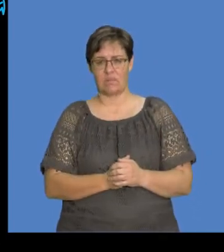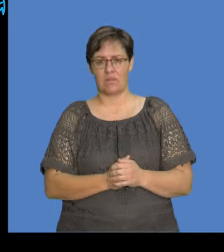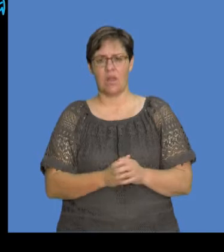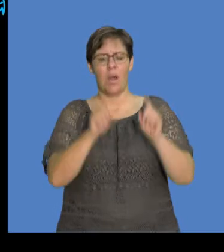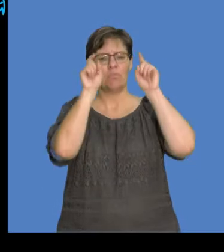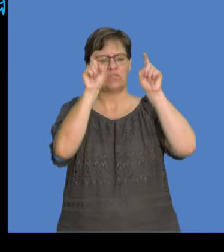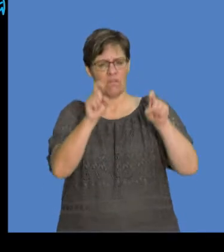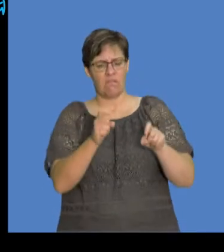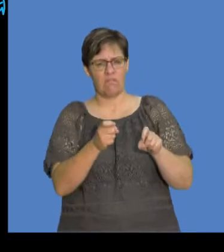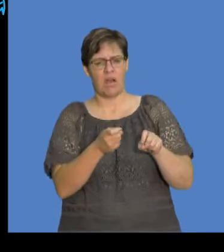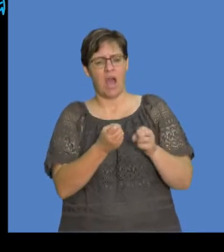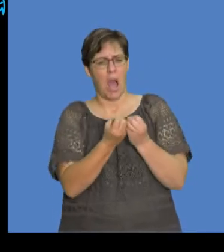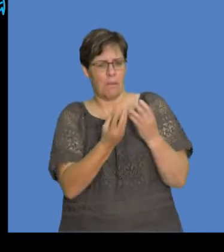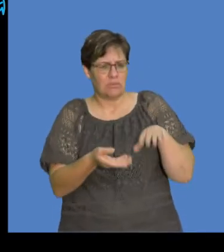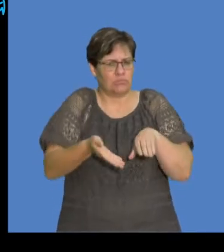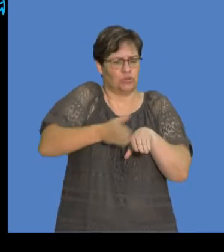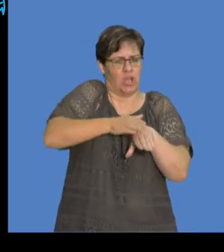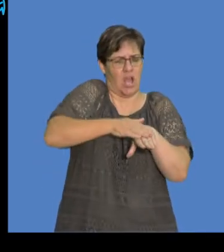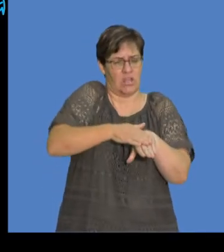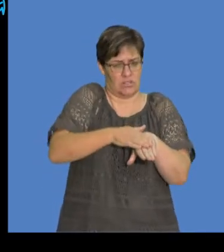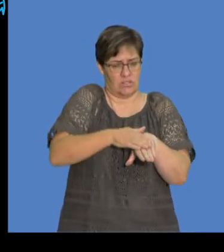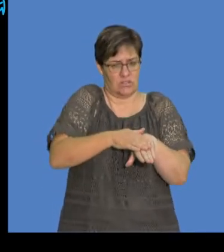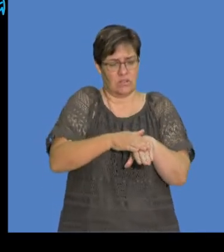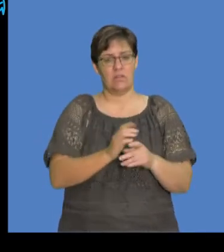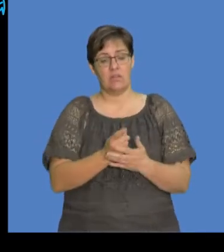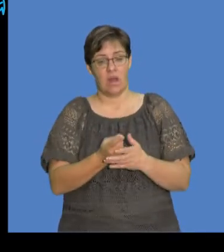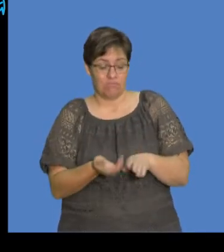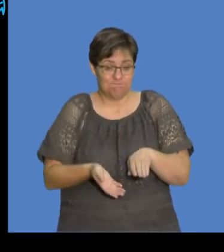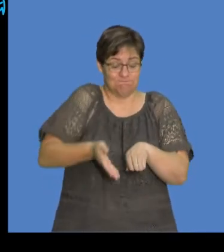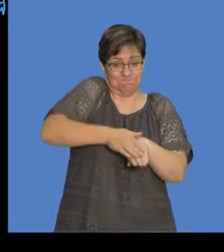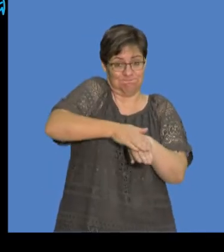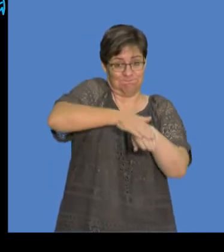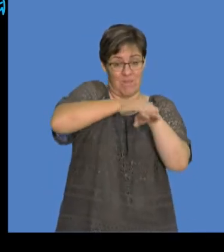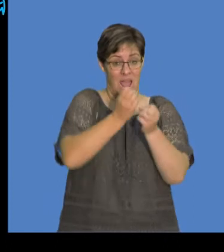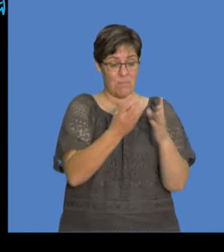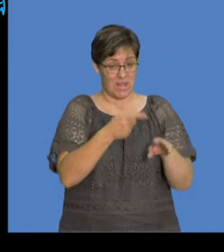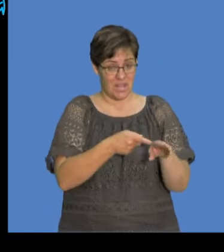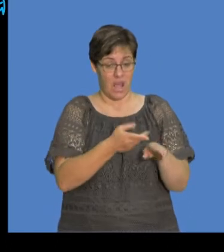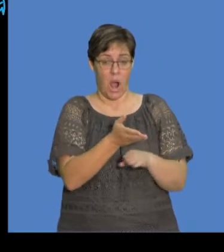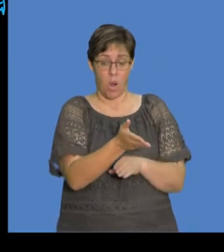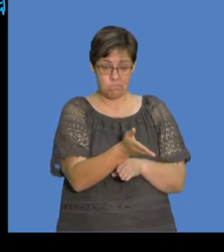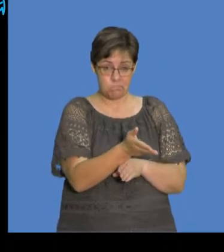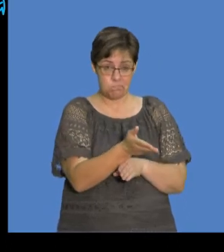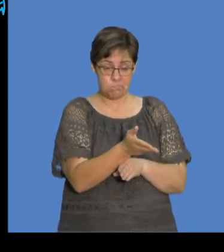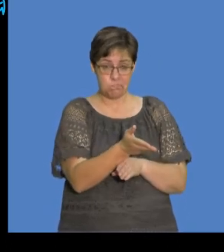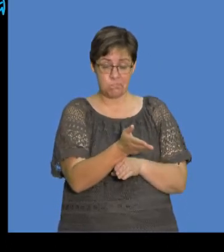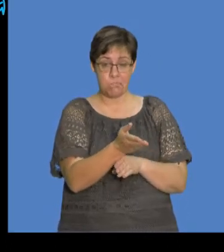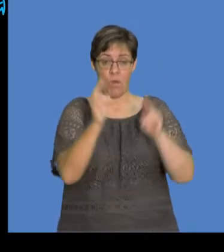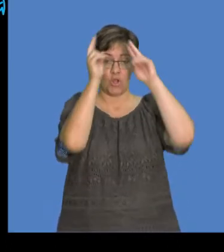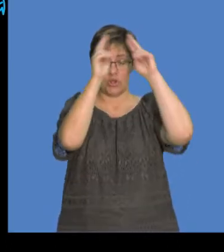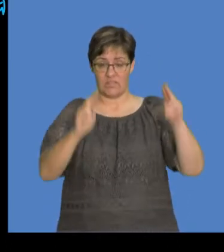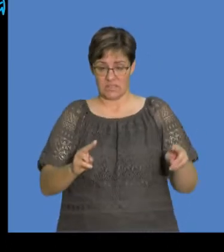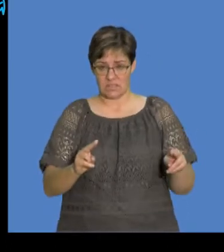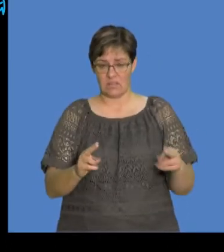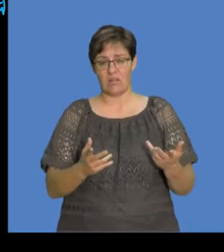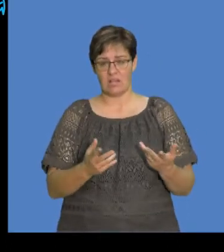principle of quantization of charge, we're talking about the fact that the quantity of charge, you know, that exists in the universe is